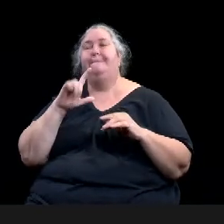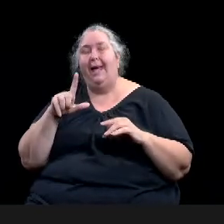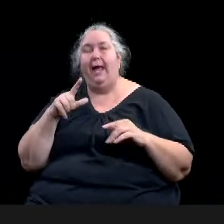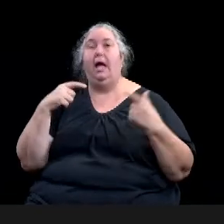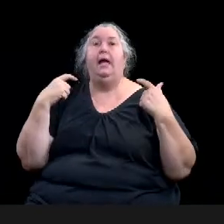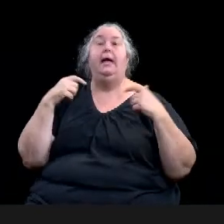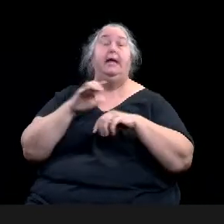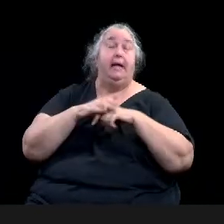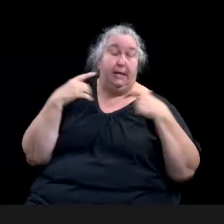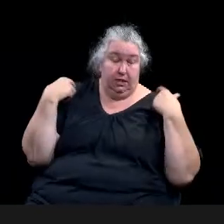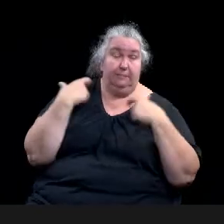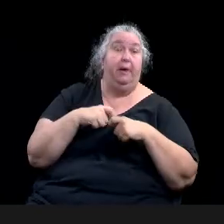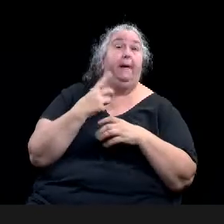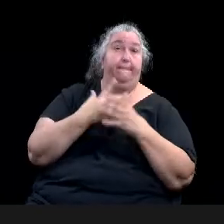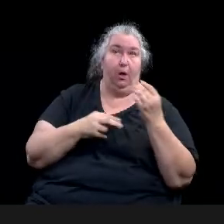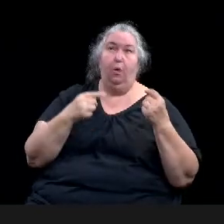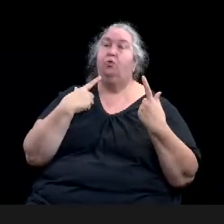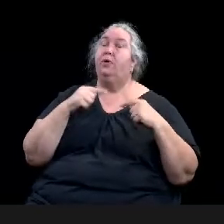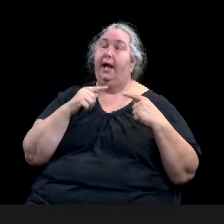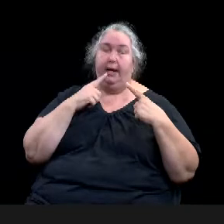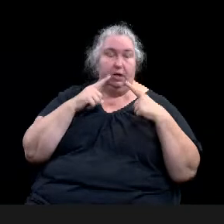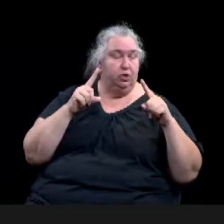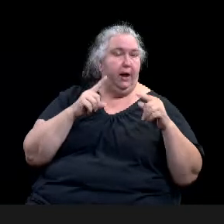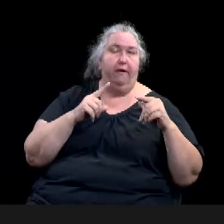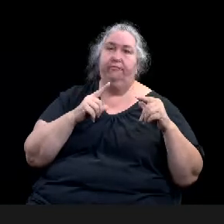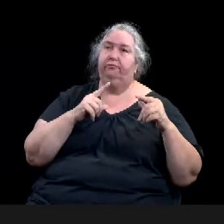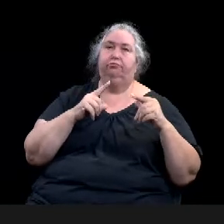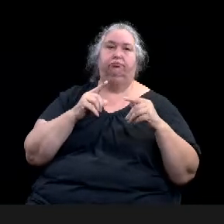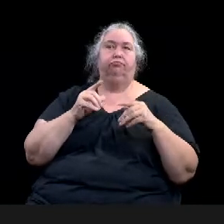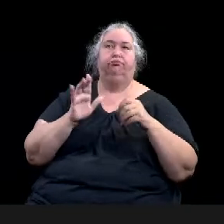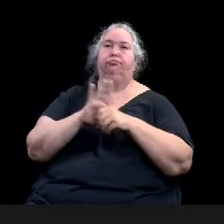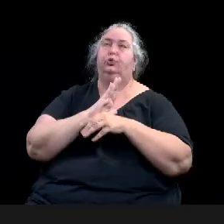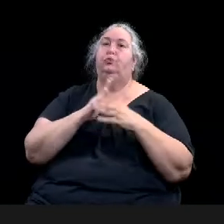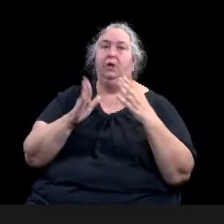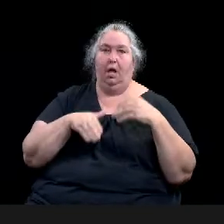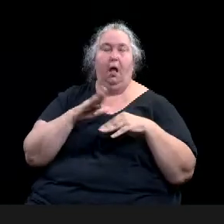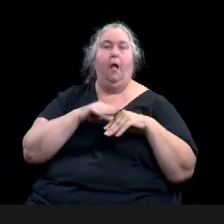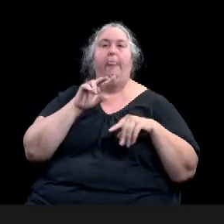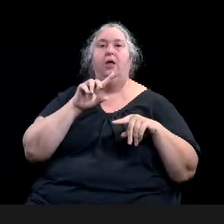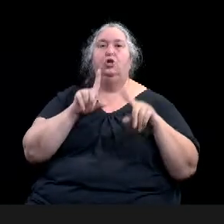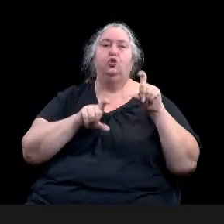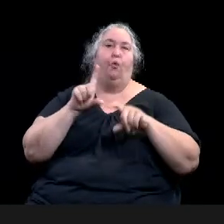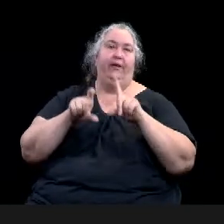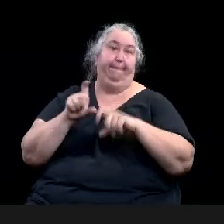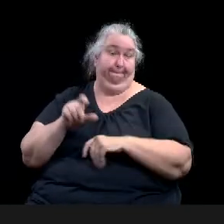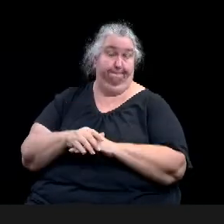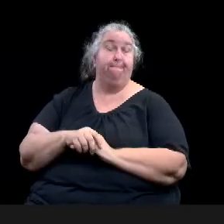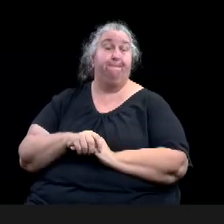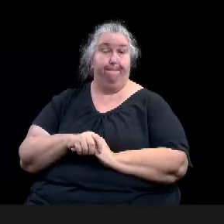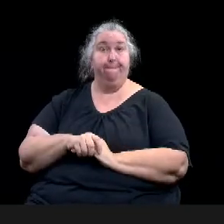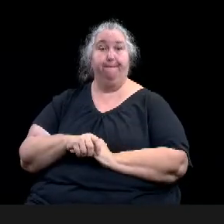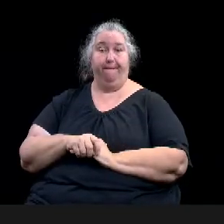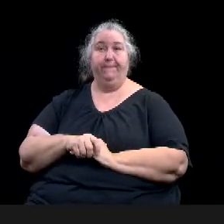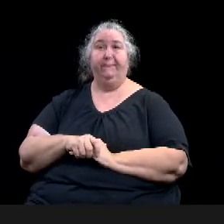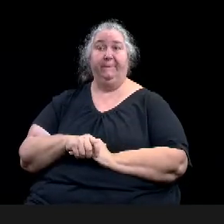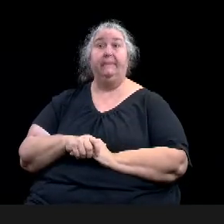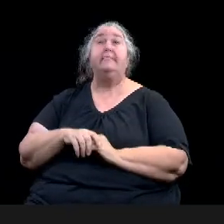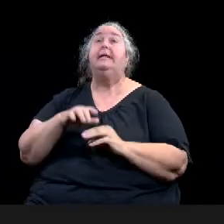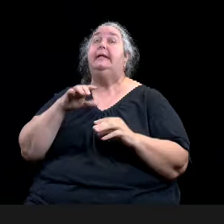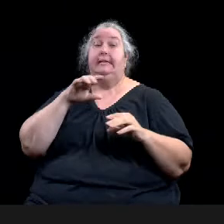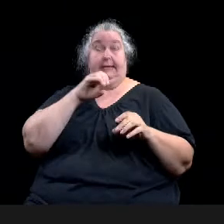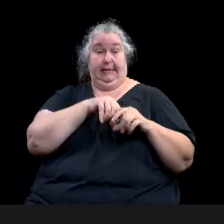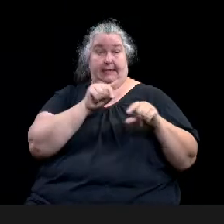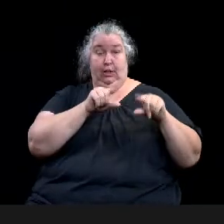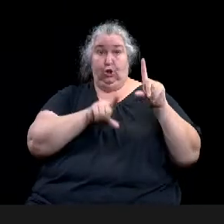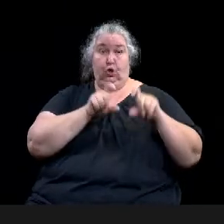so, uh, in the survey itself, we had some structured questions where we provided lists or categories to prioritize or choose